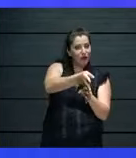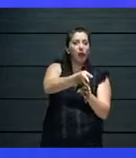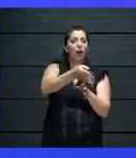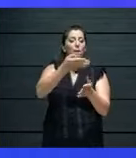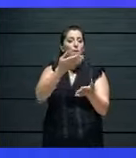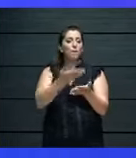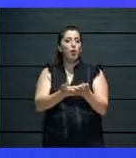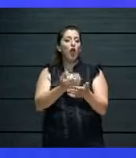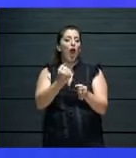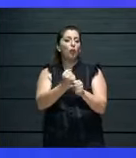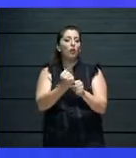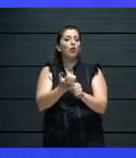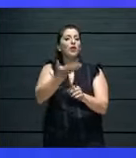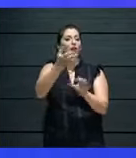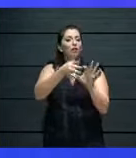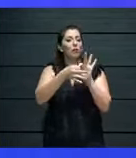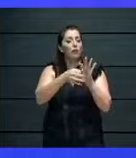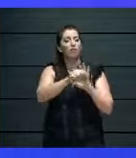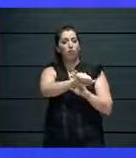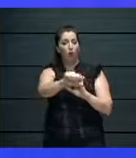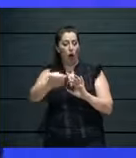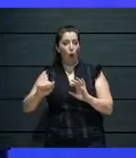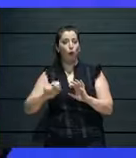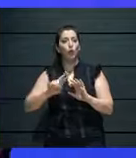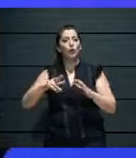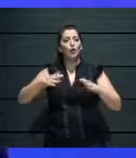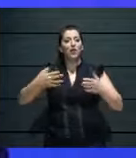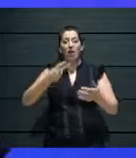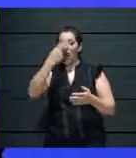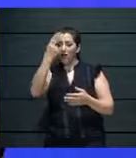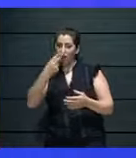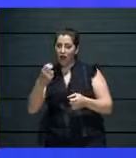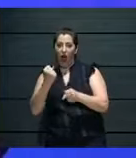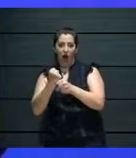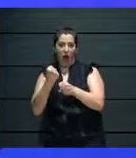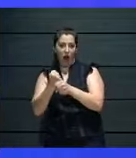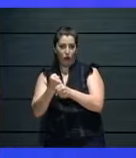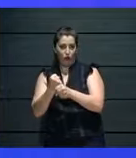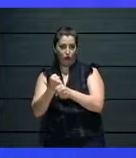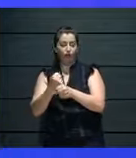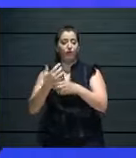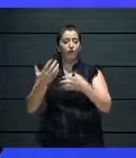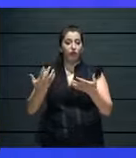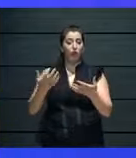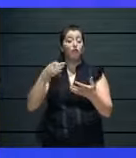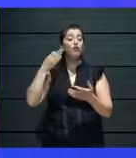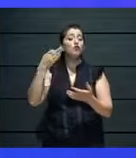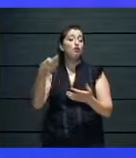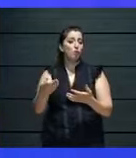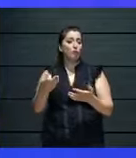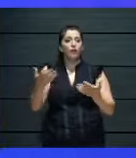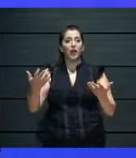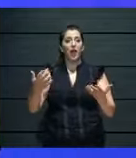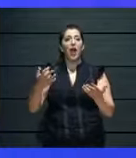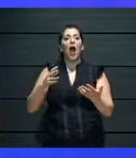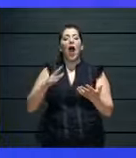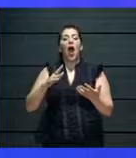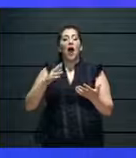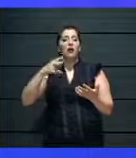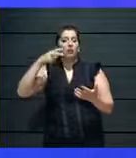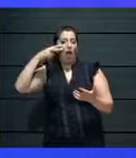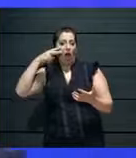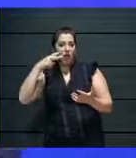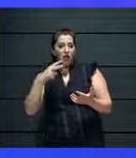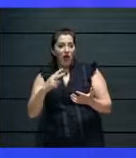Um, obviously, we have come to such conclusions, and we will keep on going, um, with these, um, hangouts. In fact,